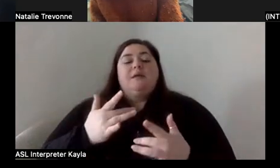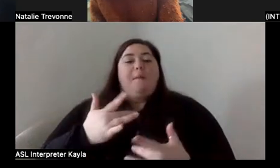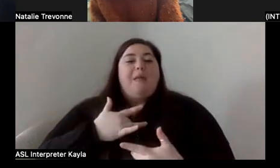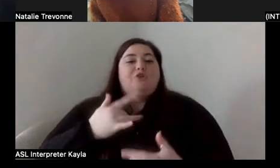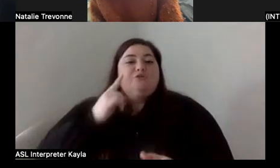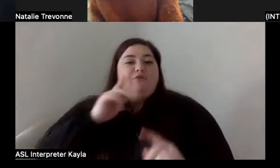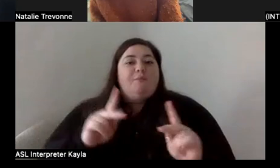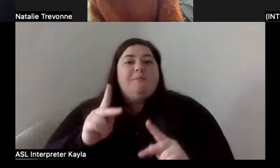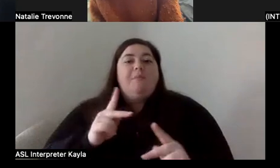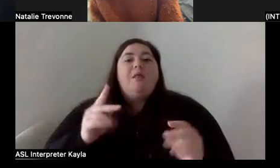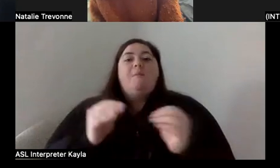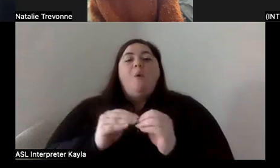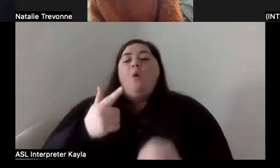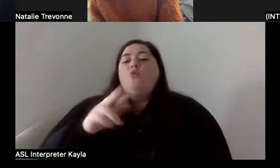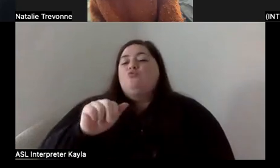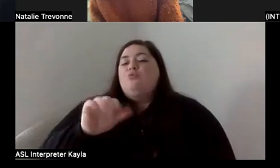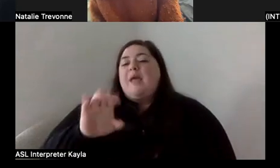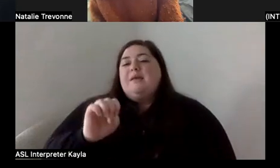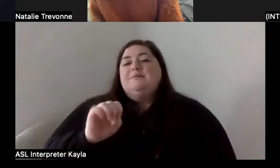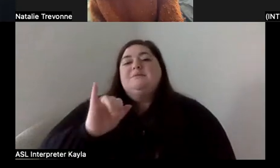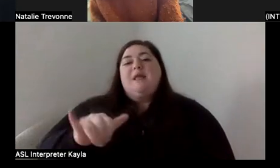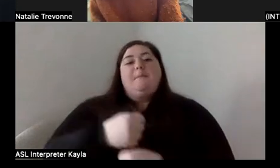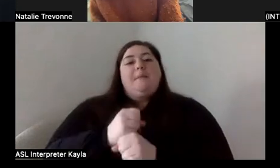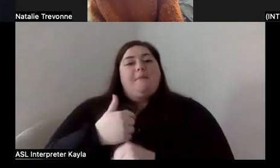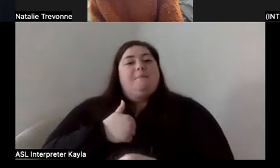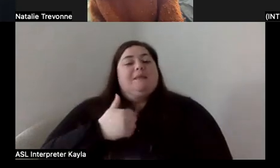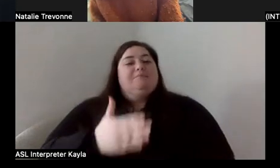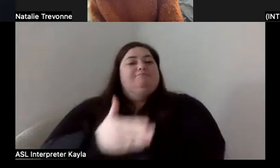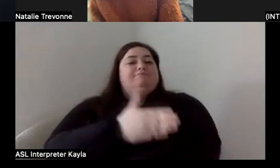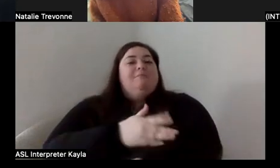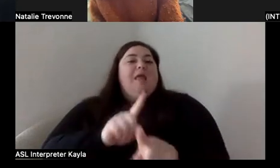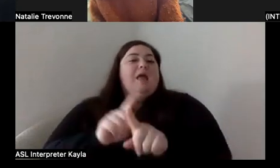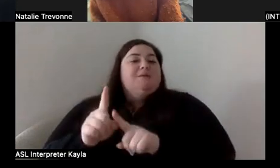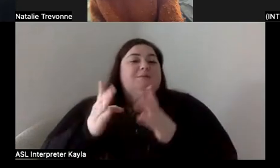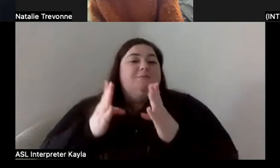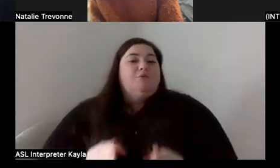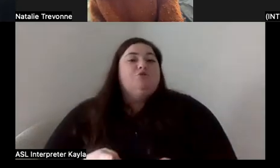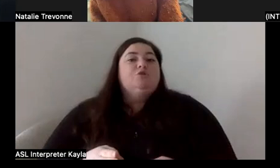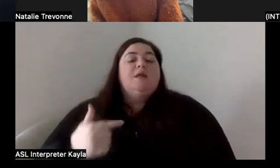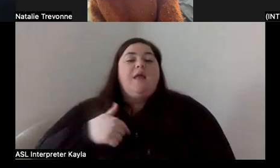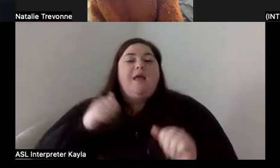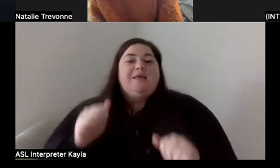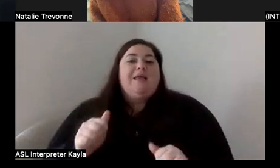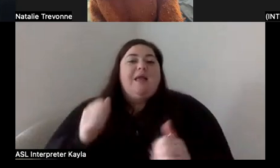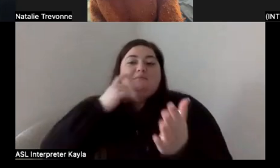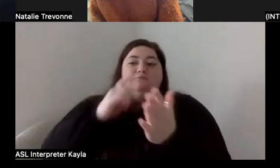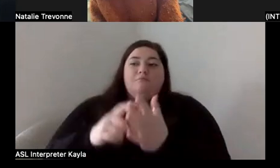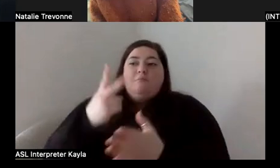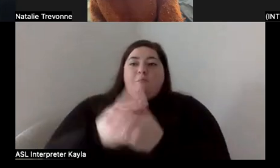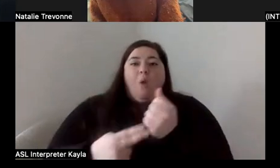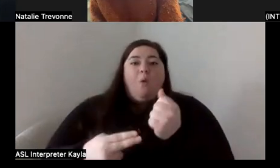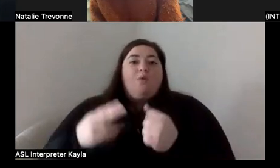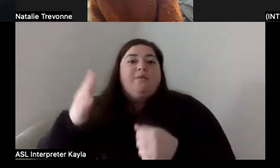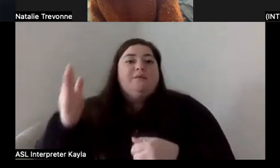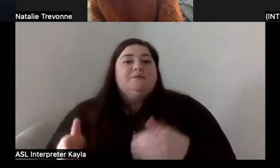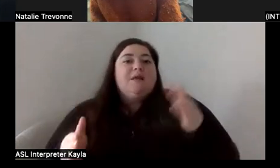grace. It's made me a better person. And so I can see kind of both sides. And I know how